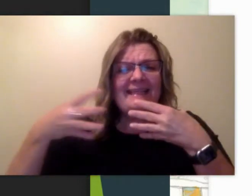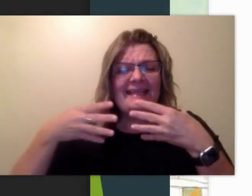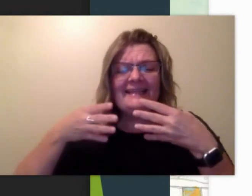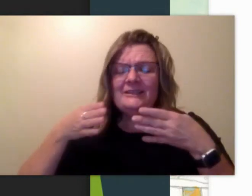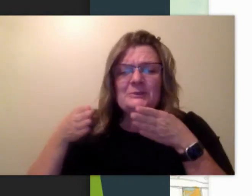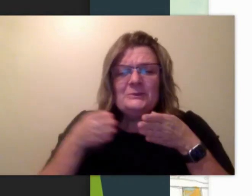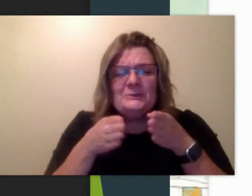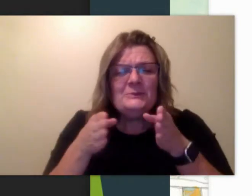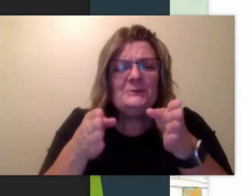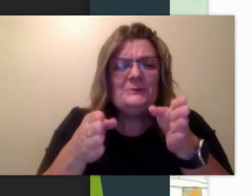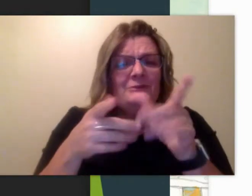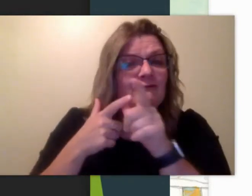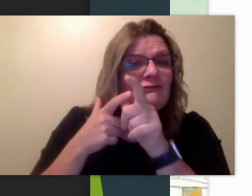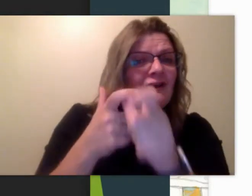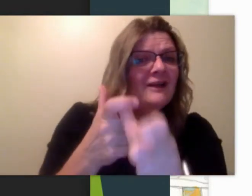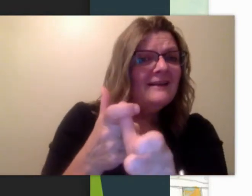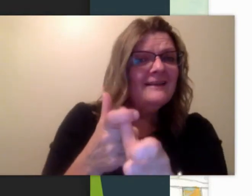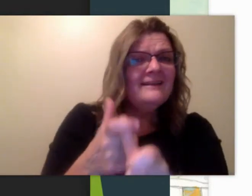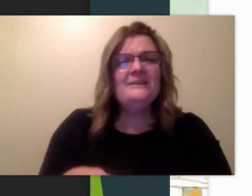down the path.